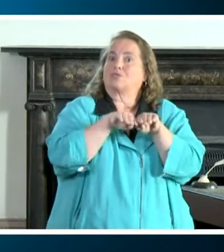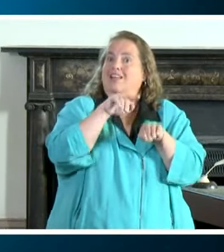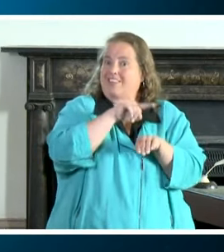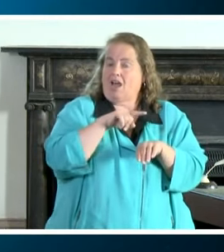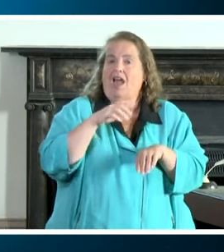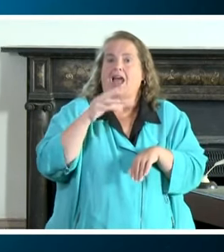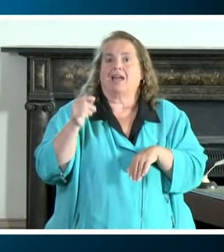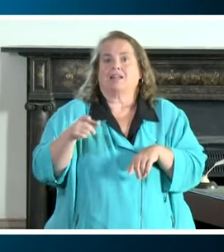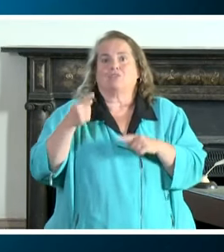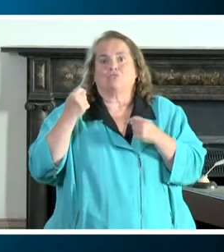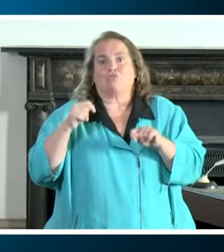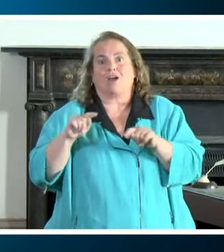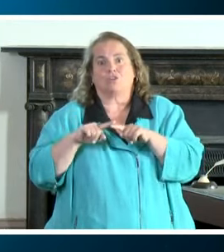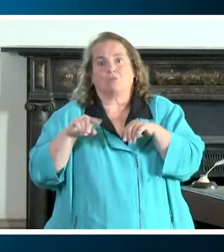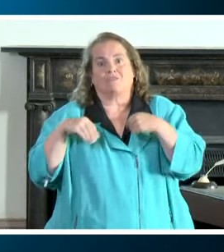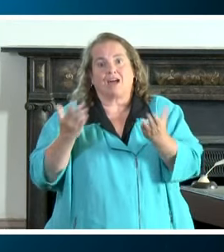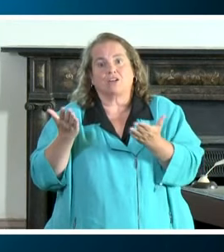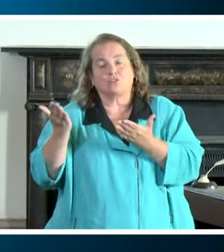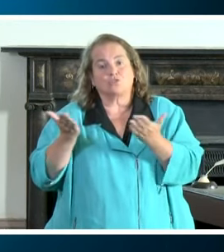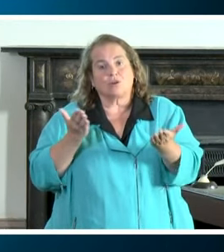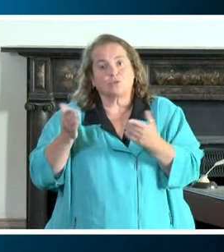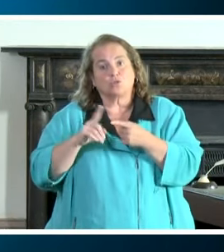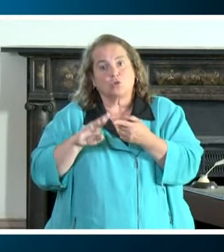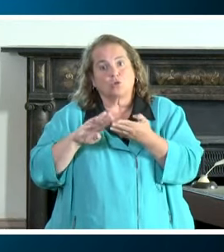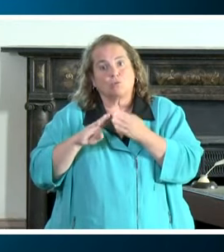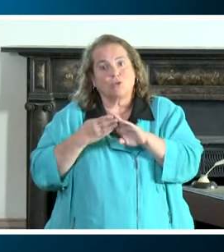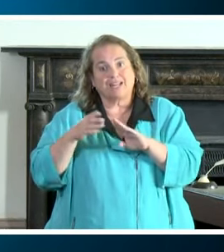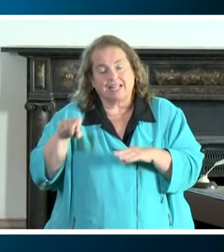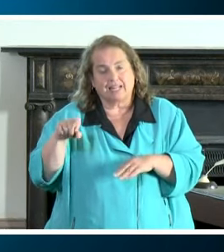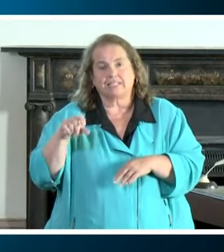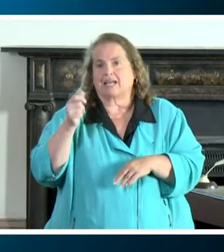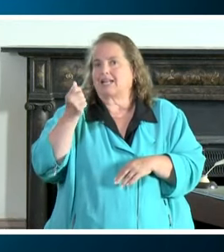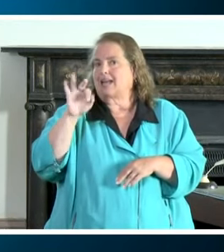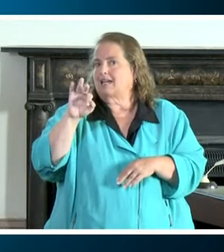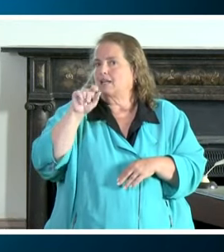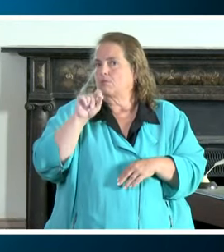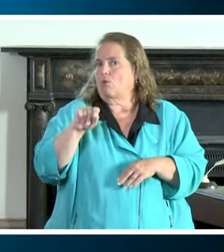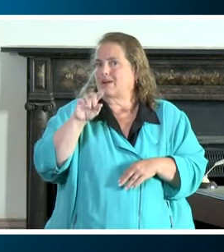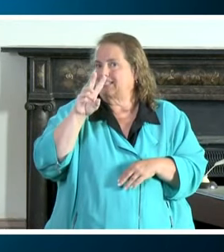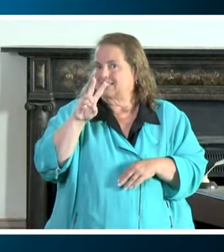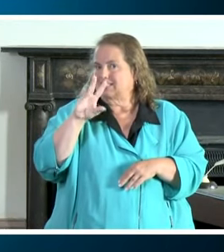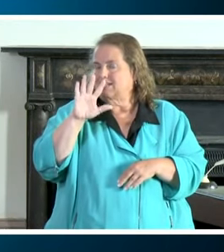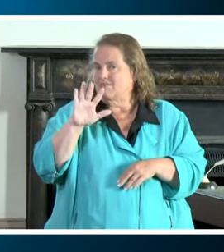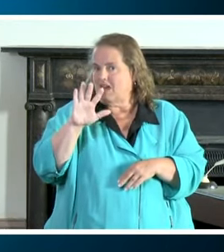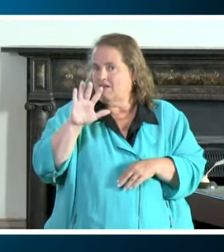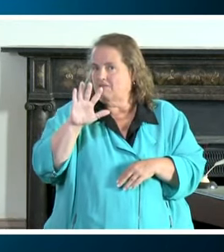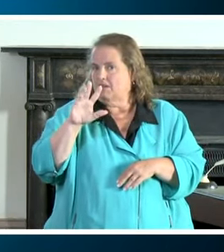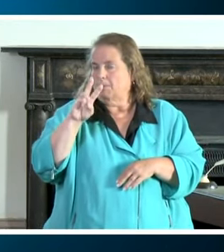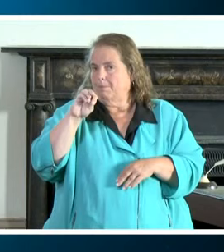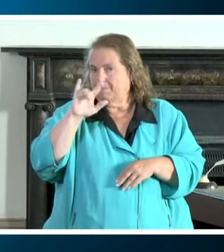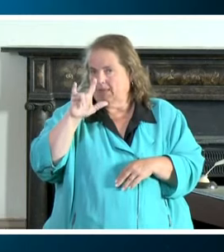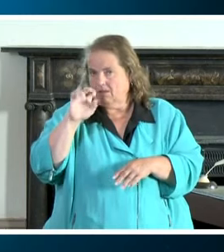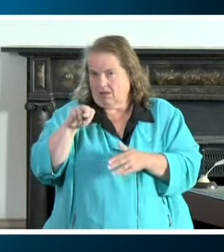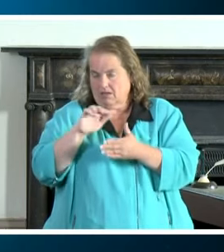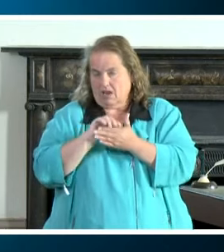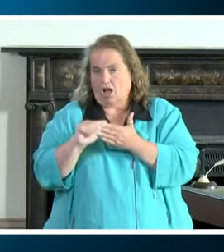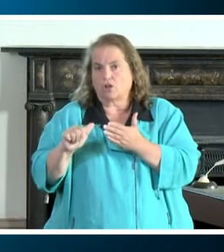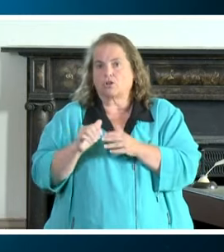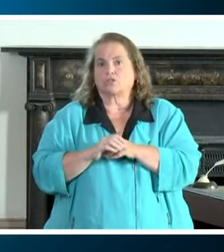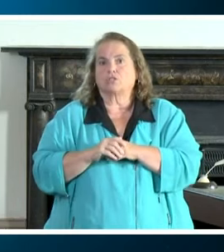come in and provide all the services the community needs 19.65 million dollars